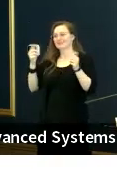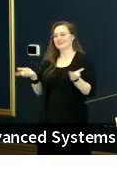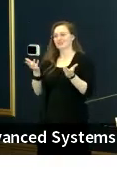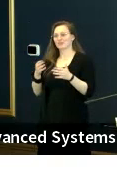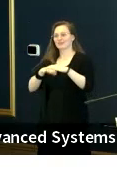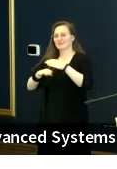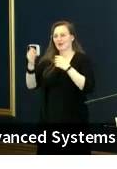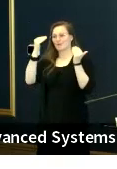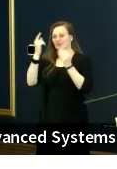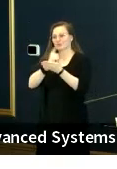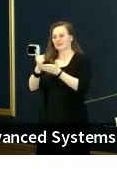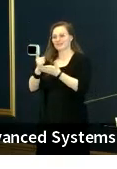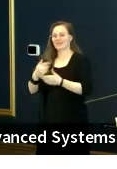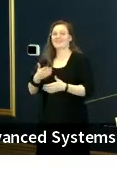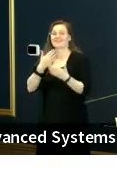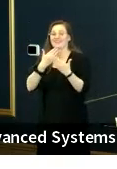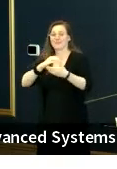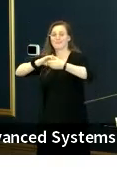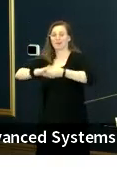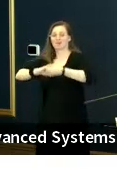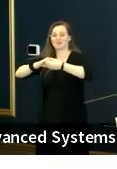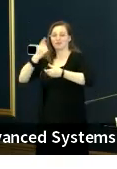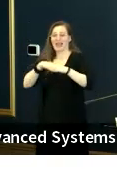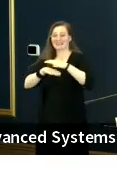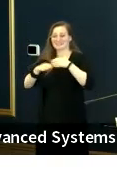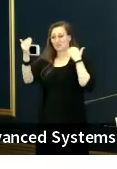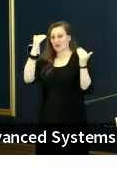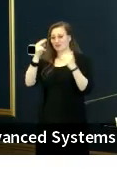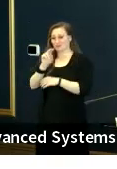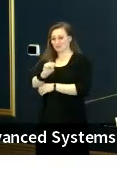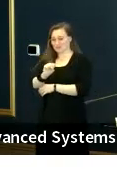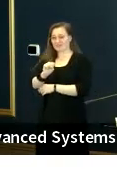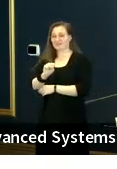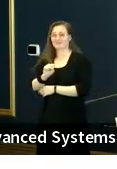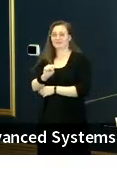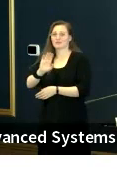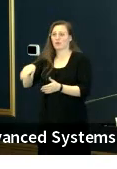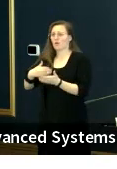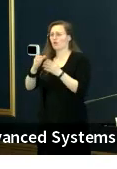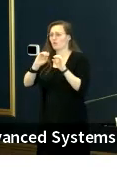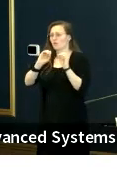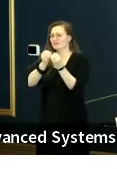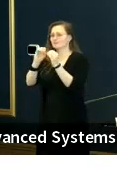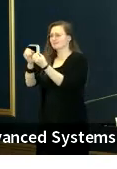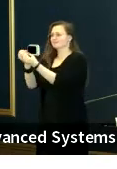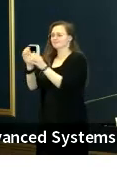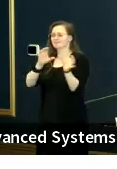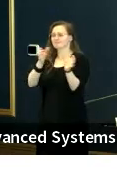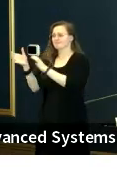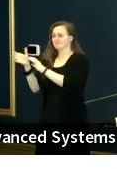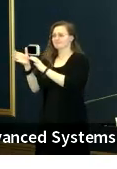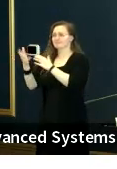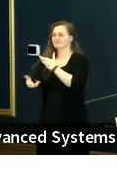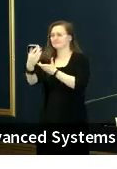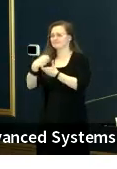I want to thank first the Partnership for Access Awareness Nova Scotia, including all the wonderful organizations that are part of